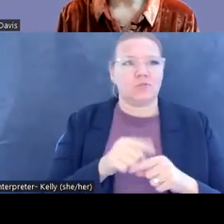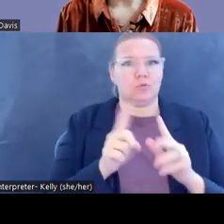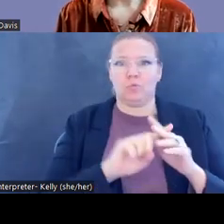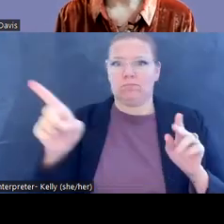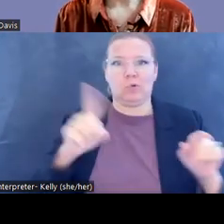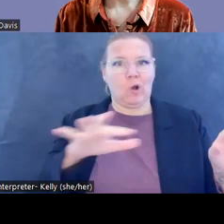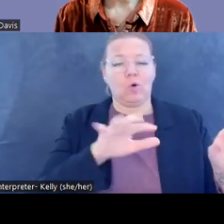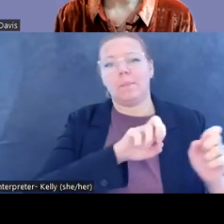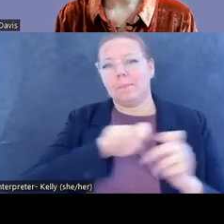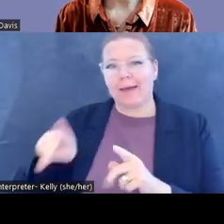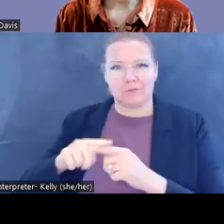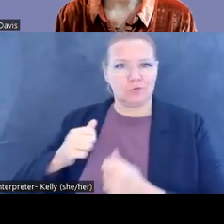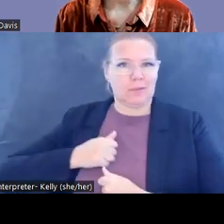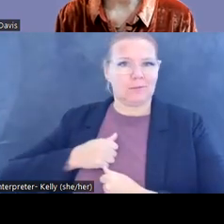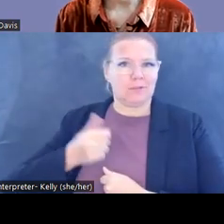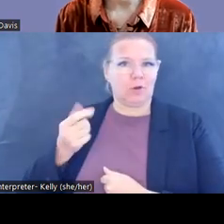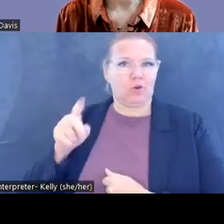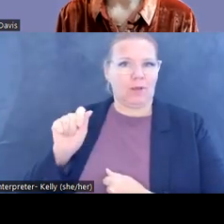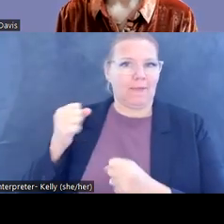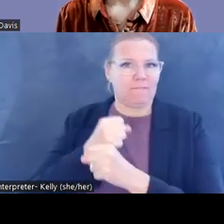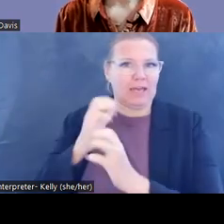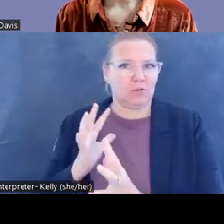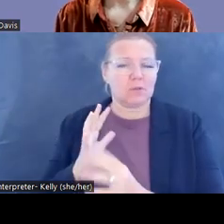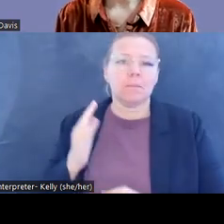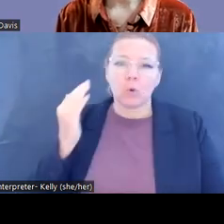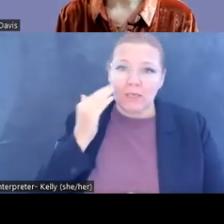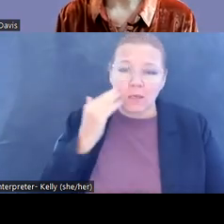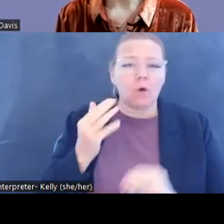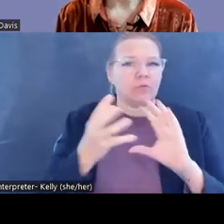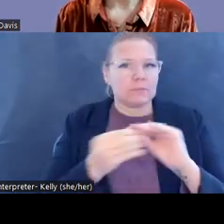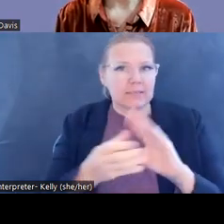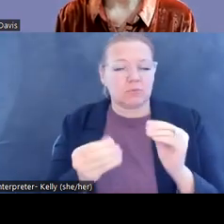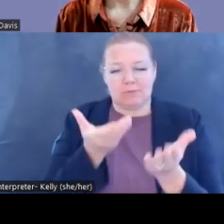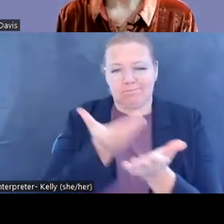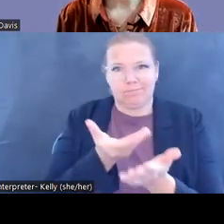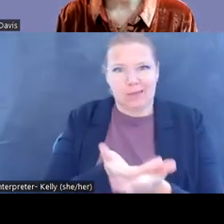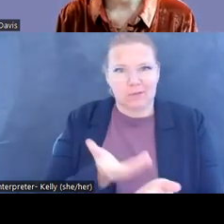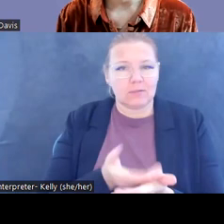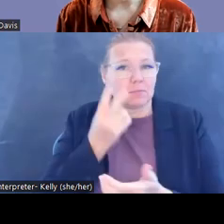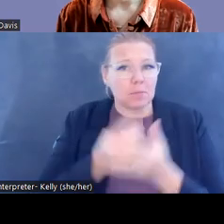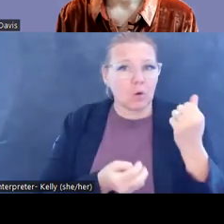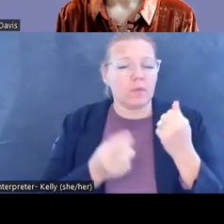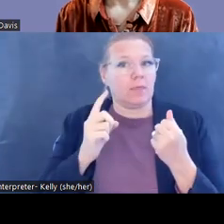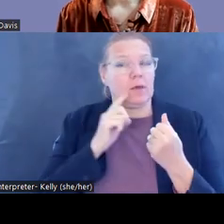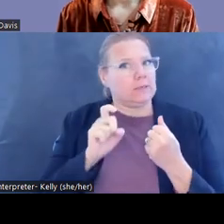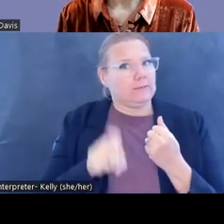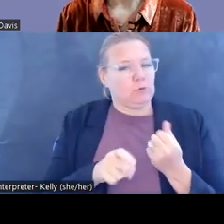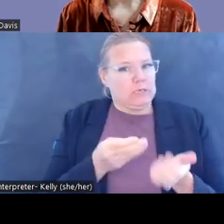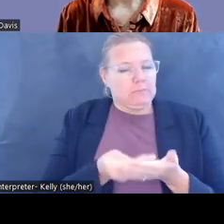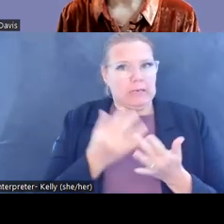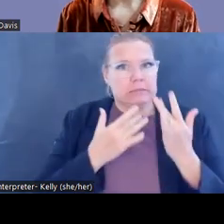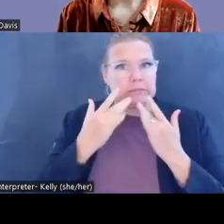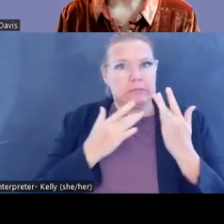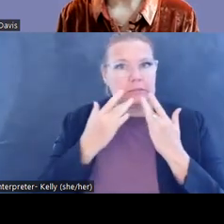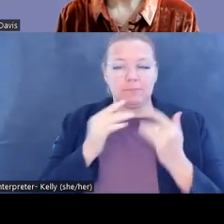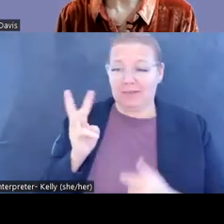guerrilla fighters. But we do know from firsthand testimony and documentary evidence alike that when pressed for cash, as war is an